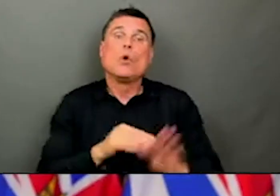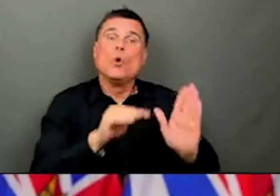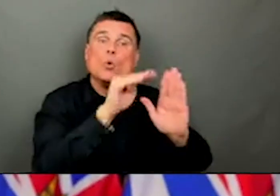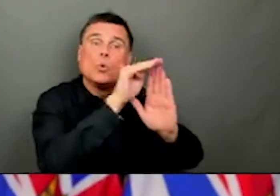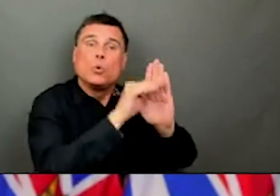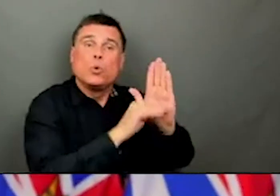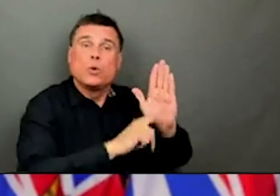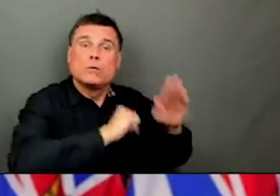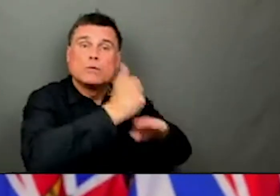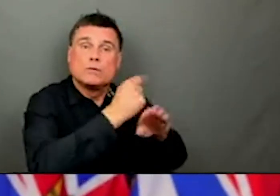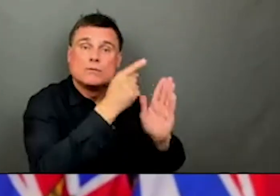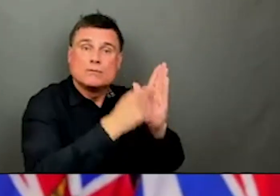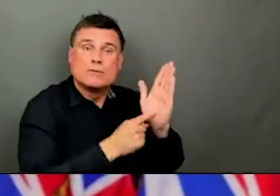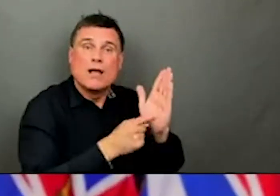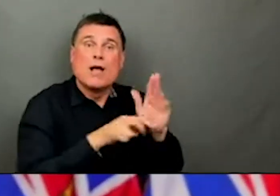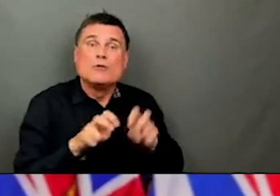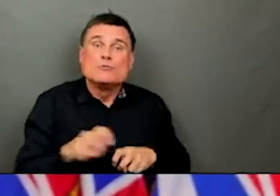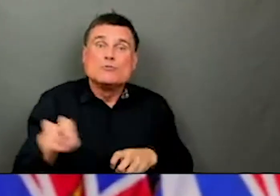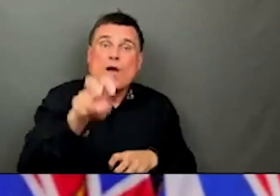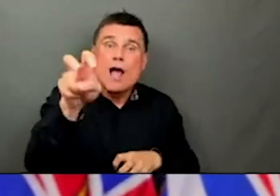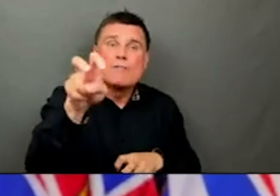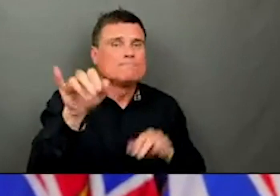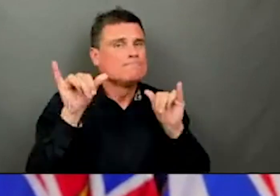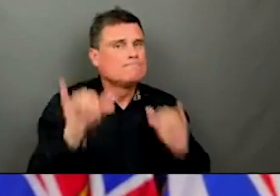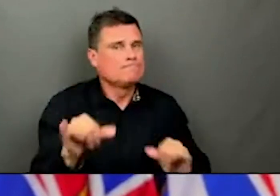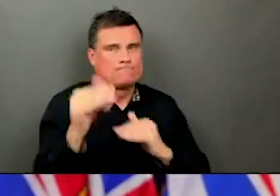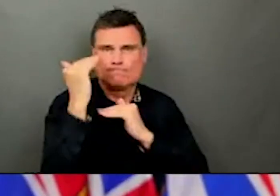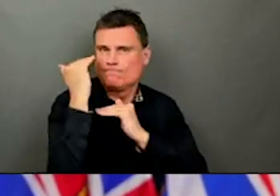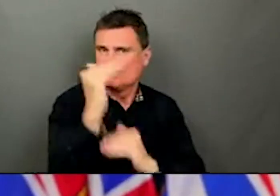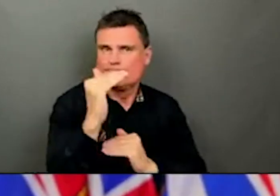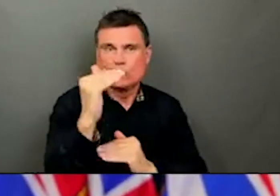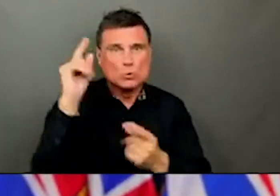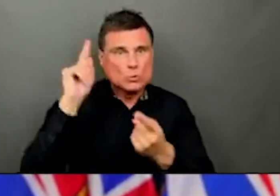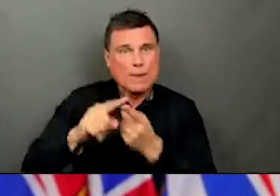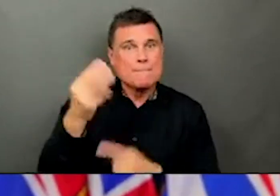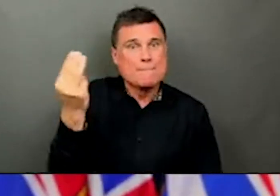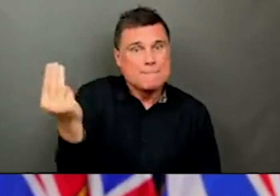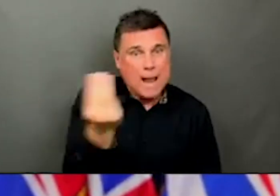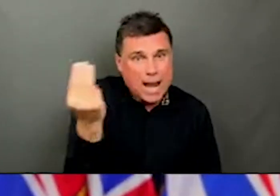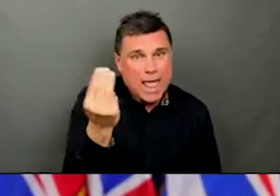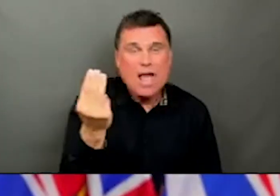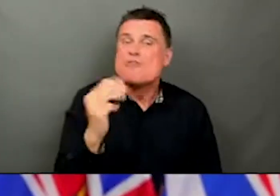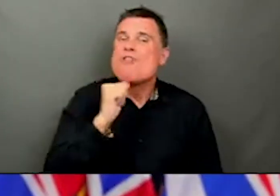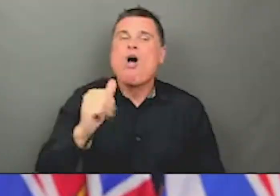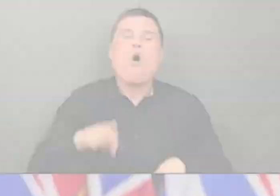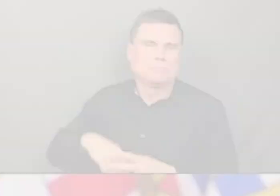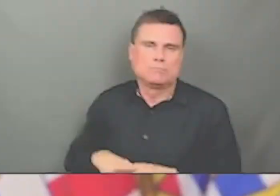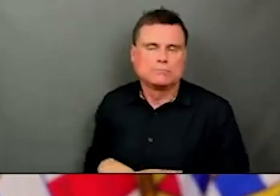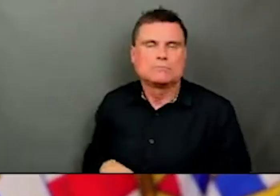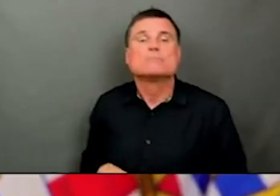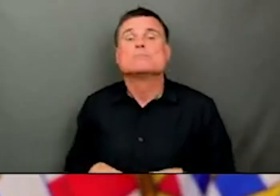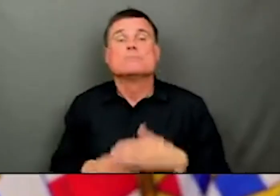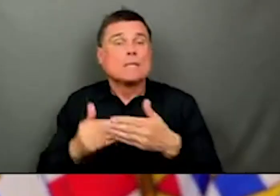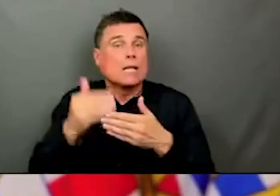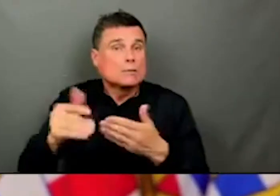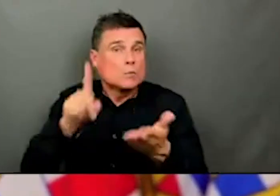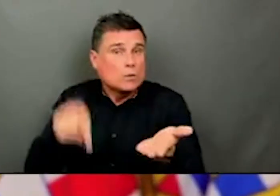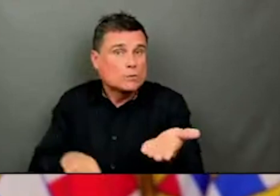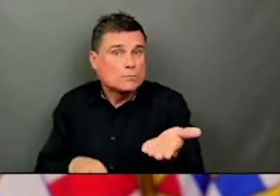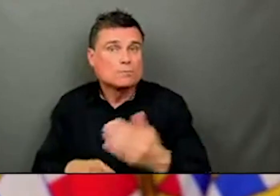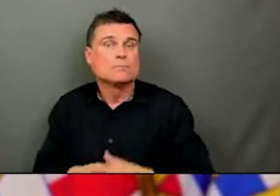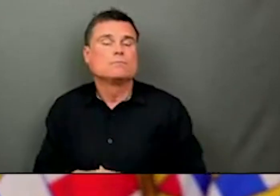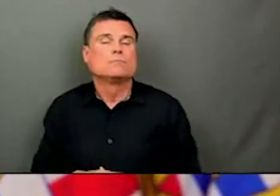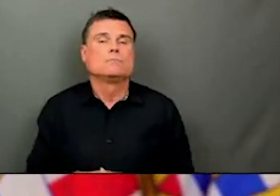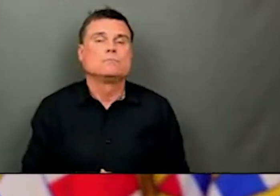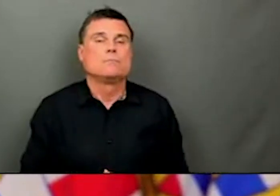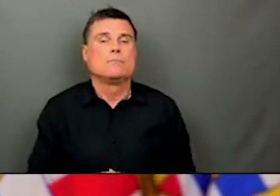of the long weekend. Not the beginning, not Saturday, not Sunday, not Monday, but the end of the long weekend. I just wanted to also